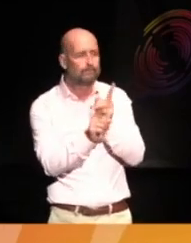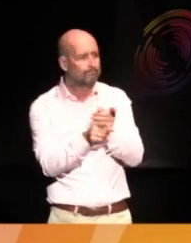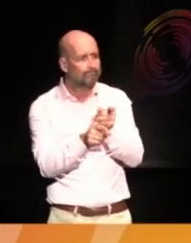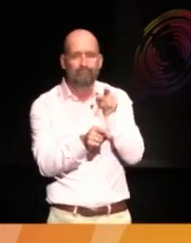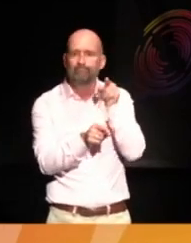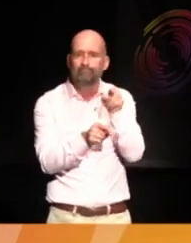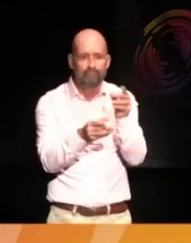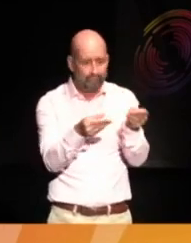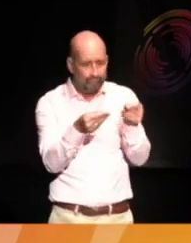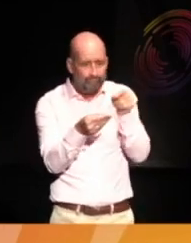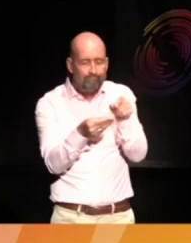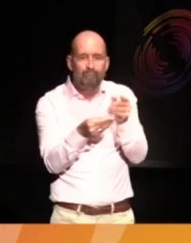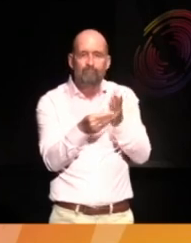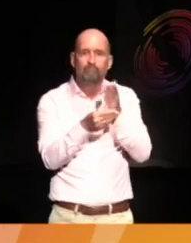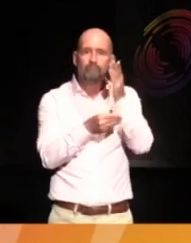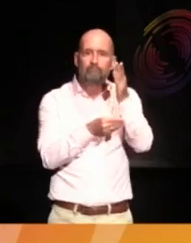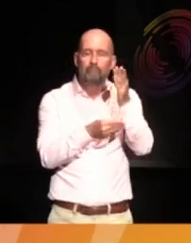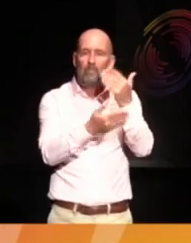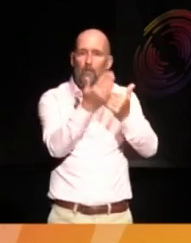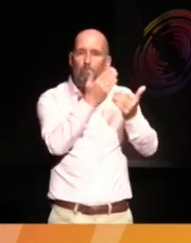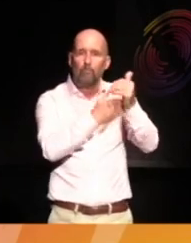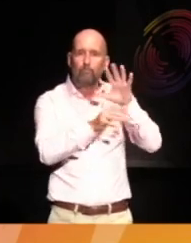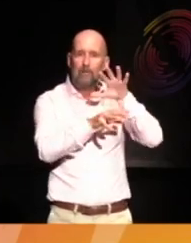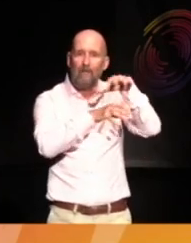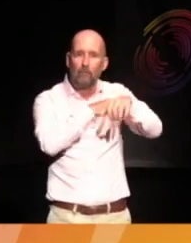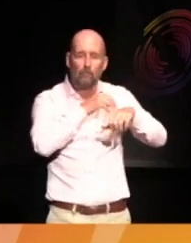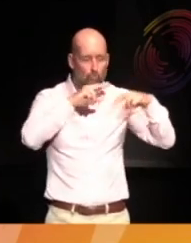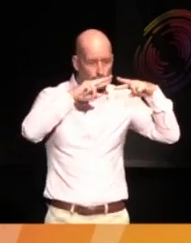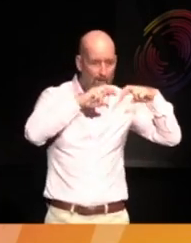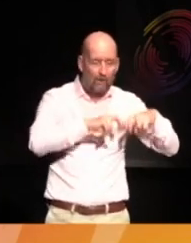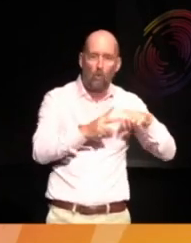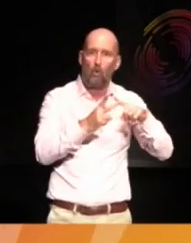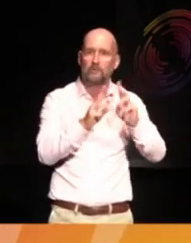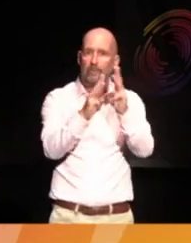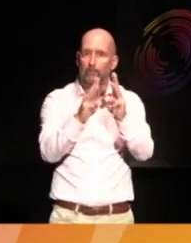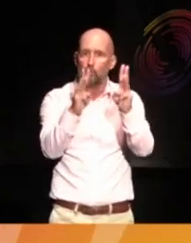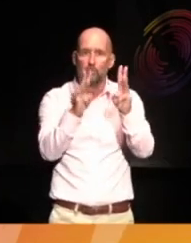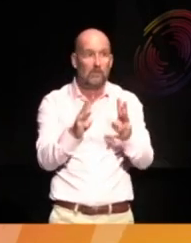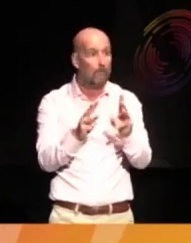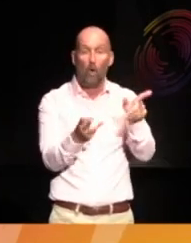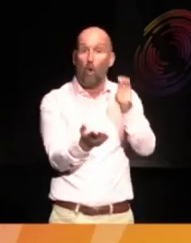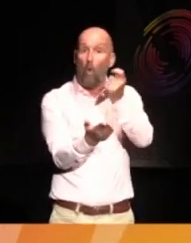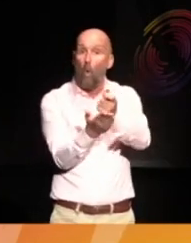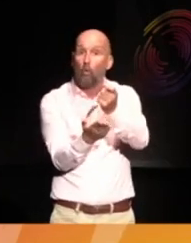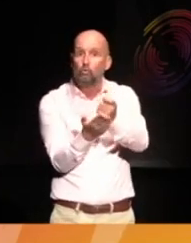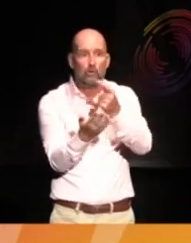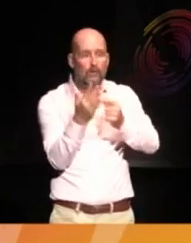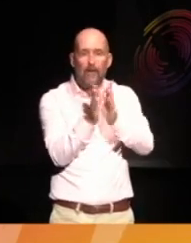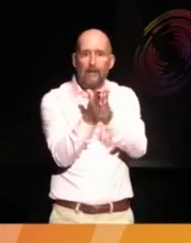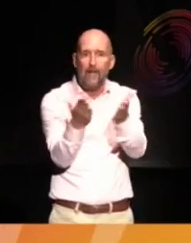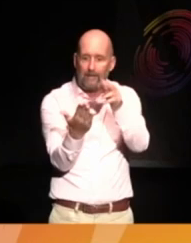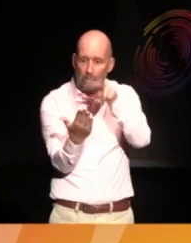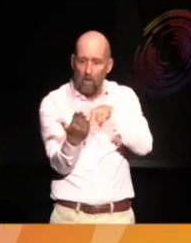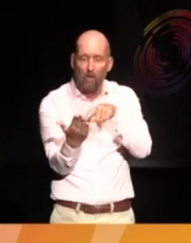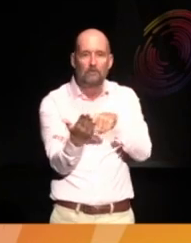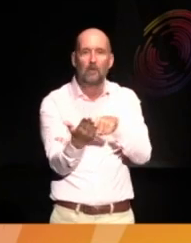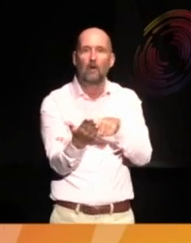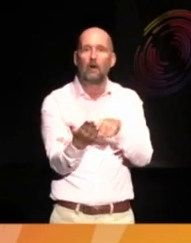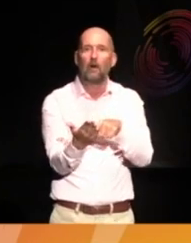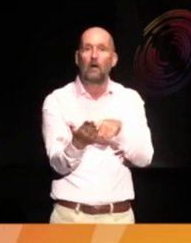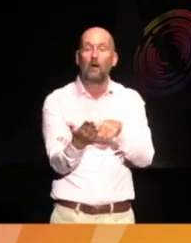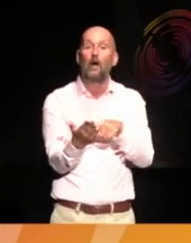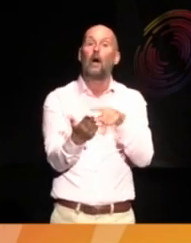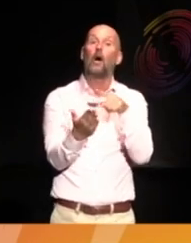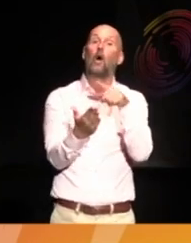provenance records, we go to any of the museums, we go to the auction catalogs, and Njabo absolutely did